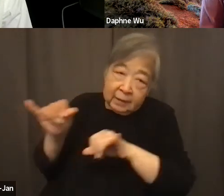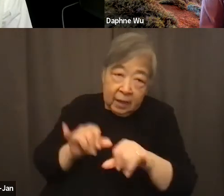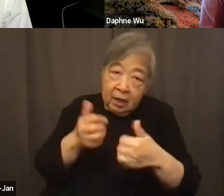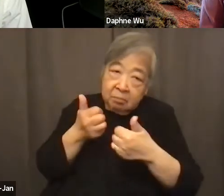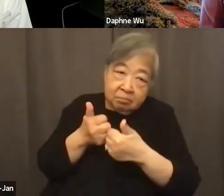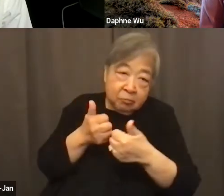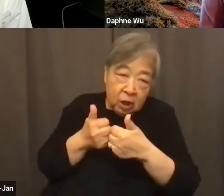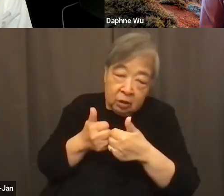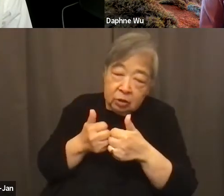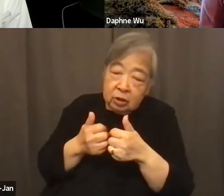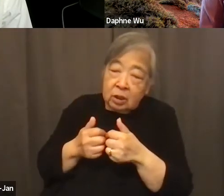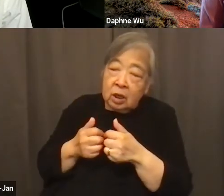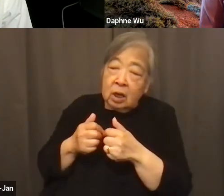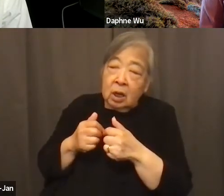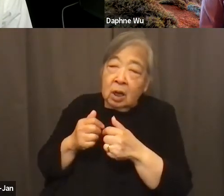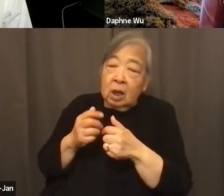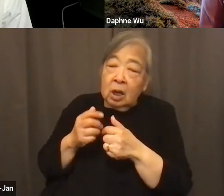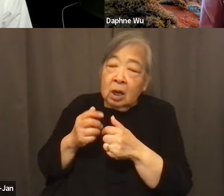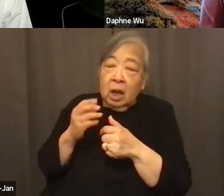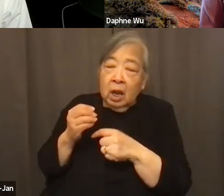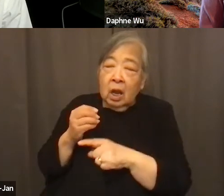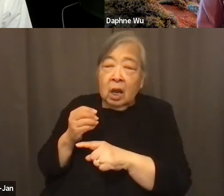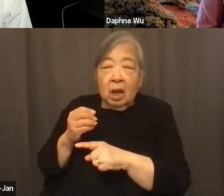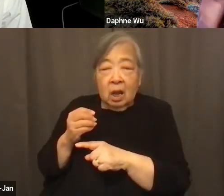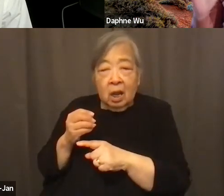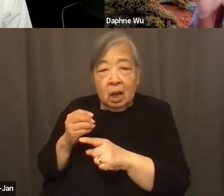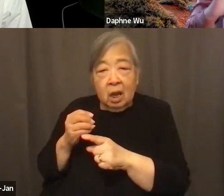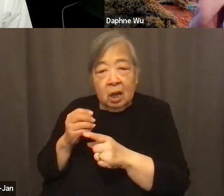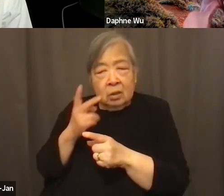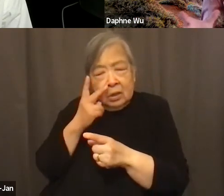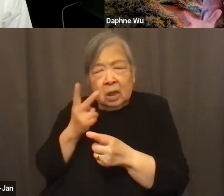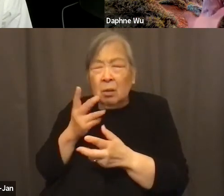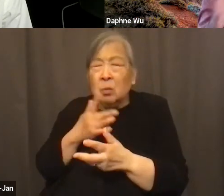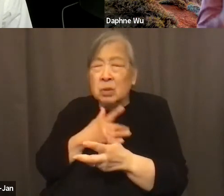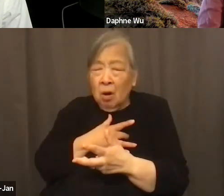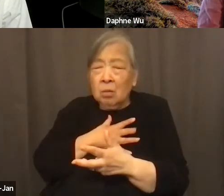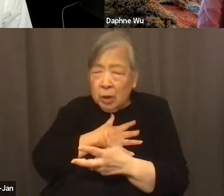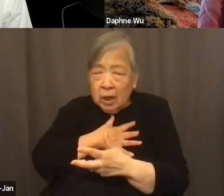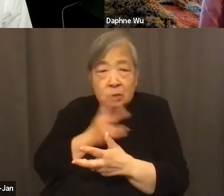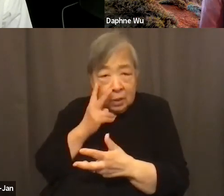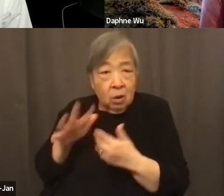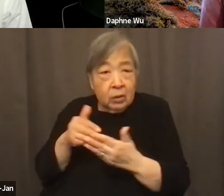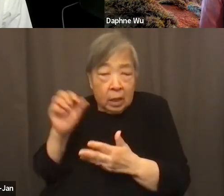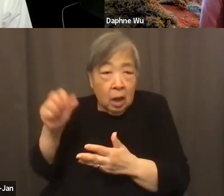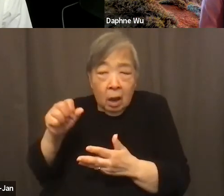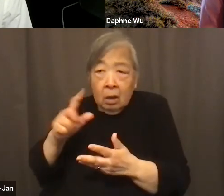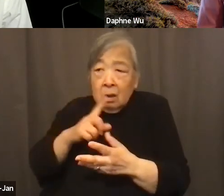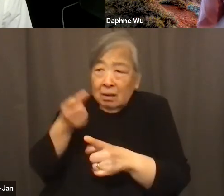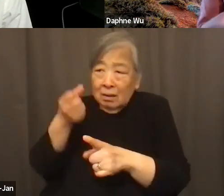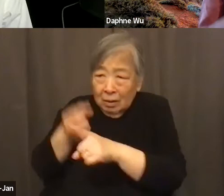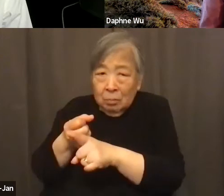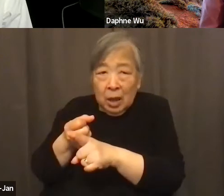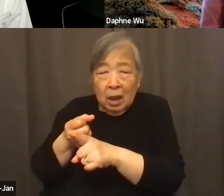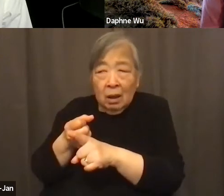And, you know, it's been heartbreaking to see, yeah, all of that impact such a small